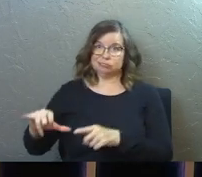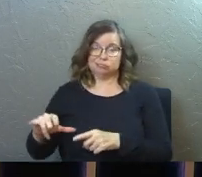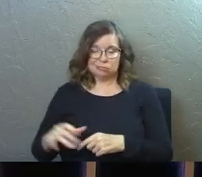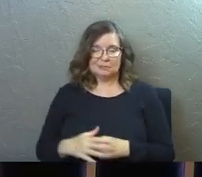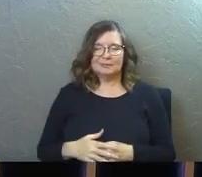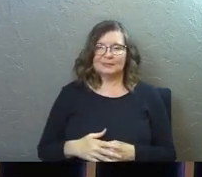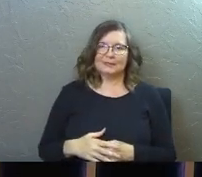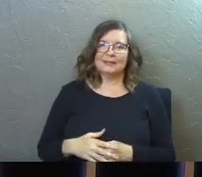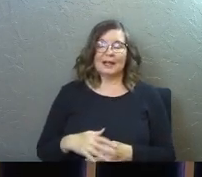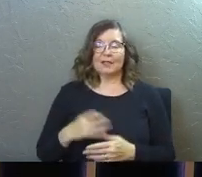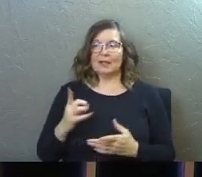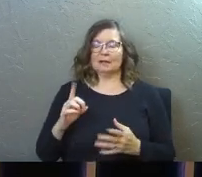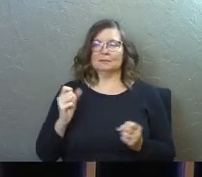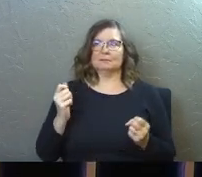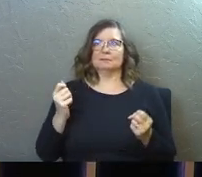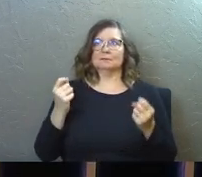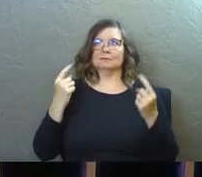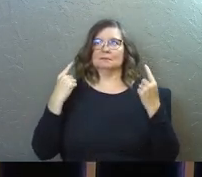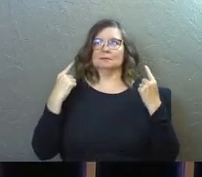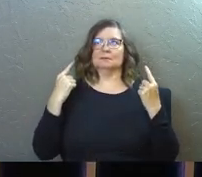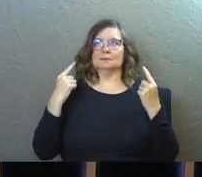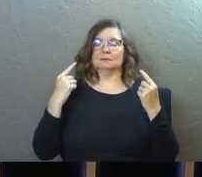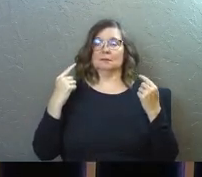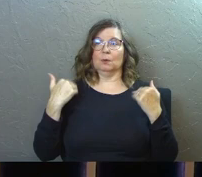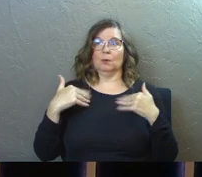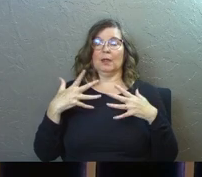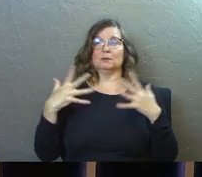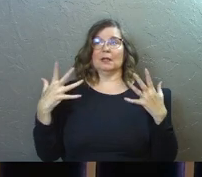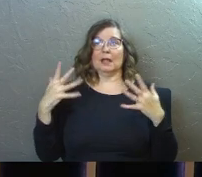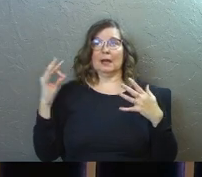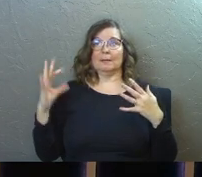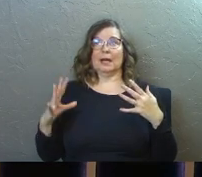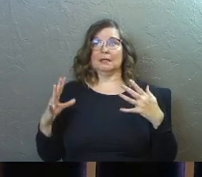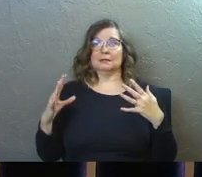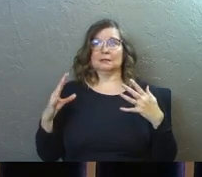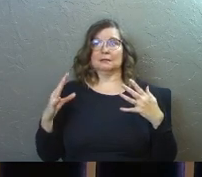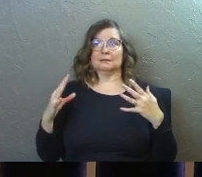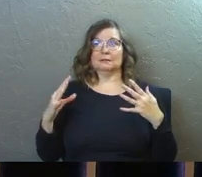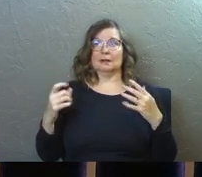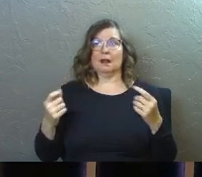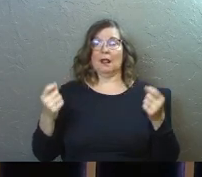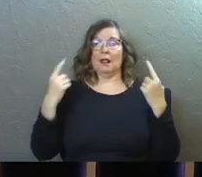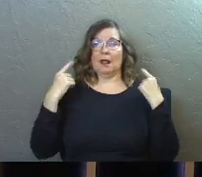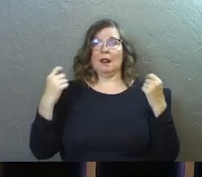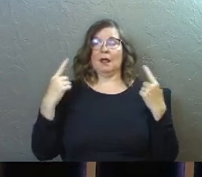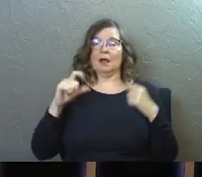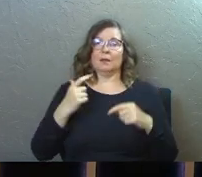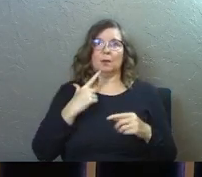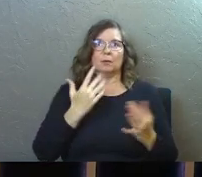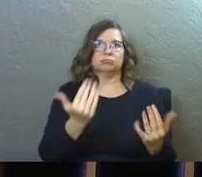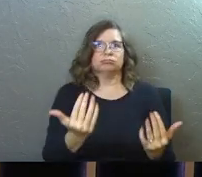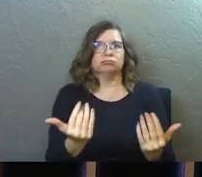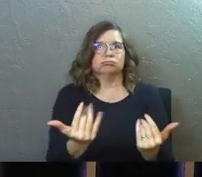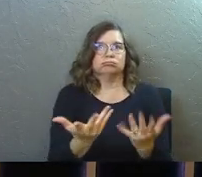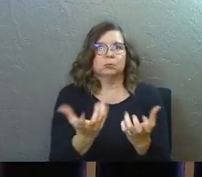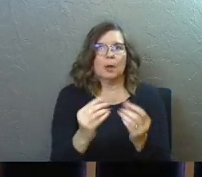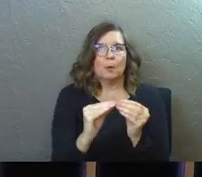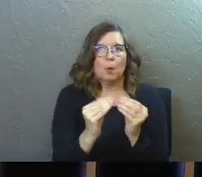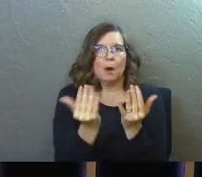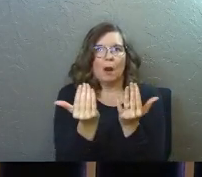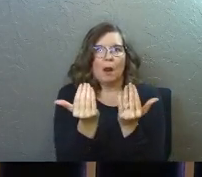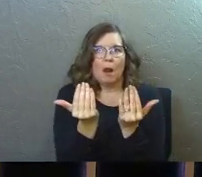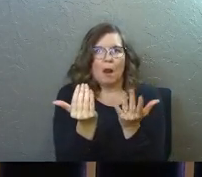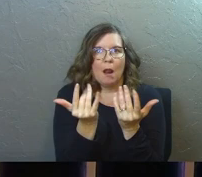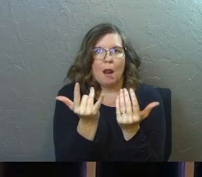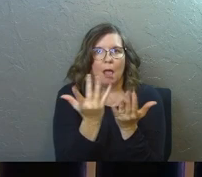like, and this was the way last week, like some folks were like, man, that was a lot, pastor, you know, at the end. Others were like, man, I could have stayed there